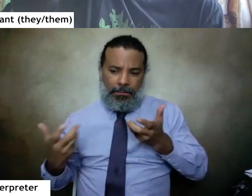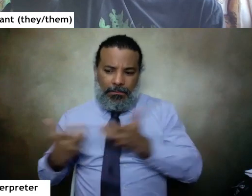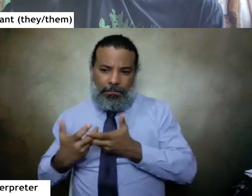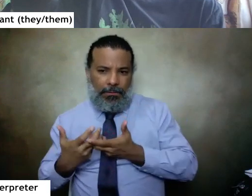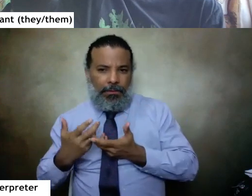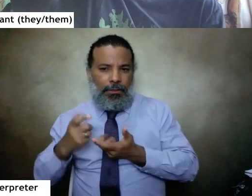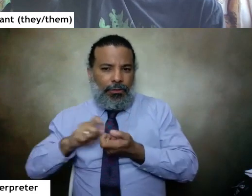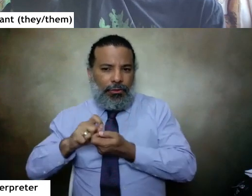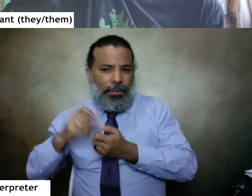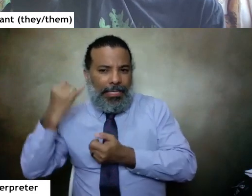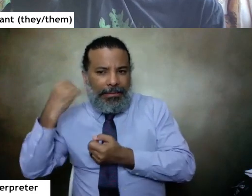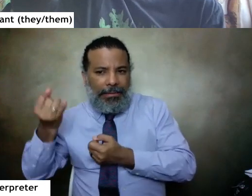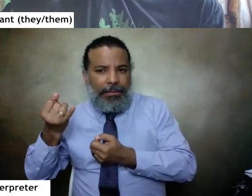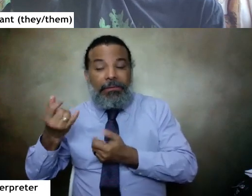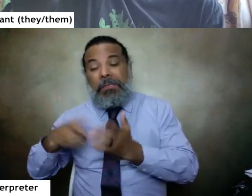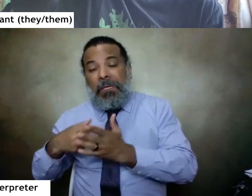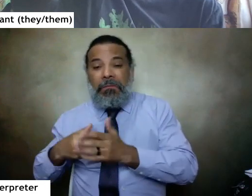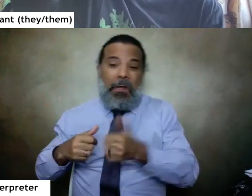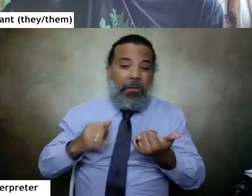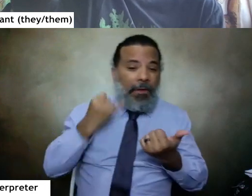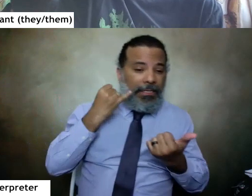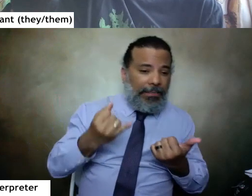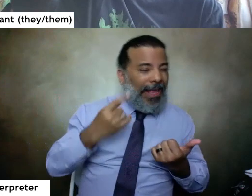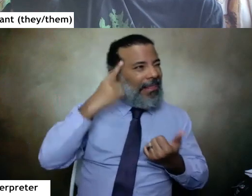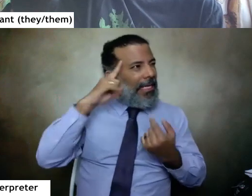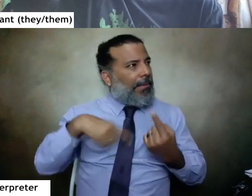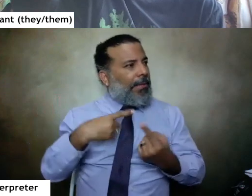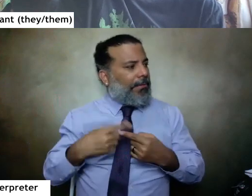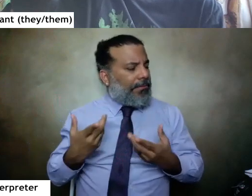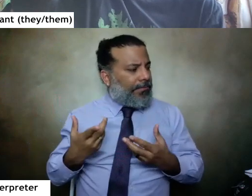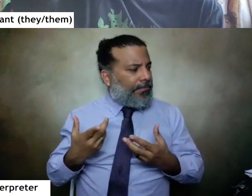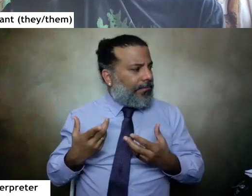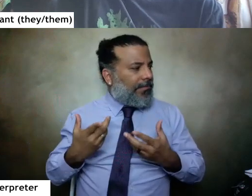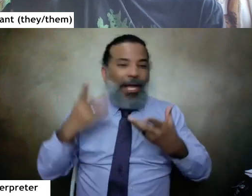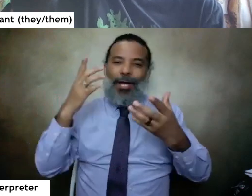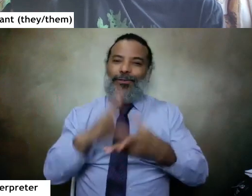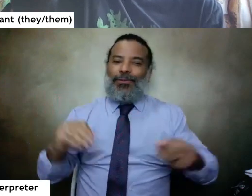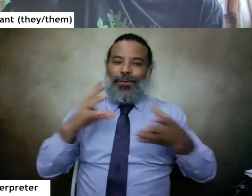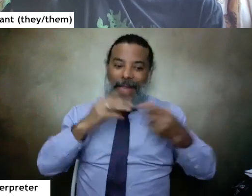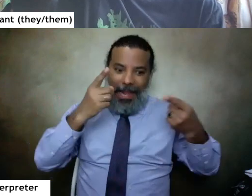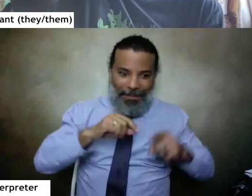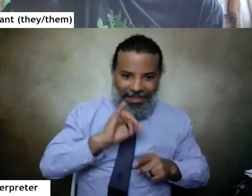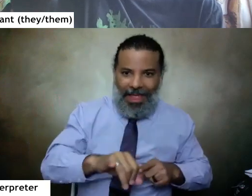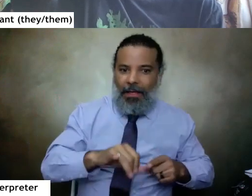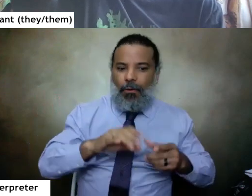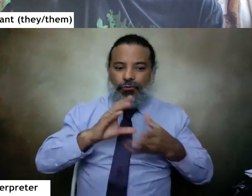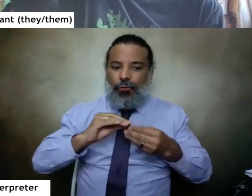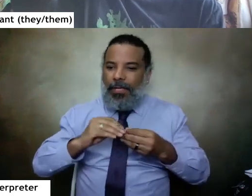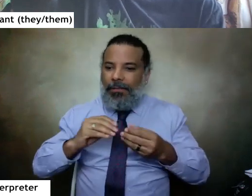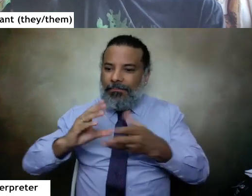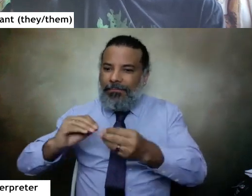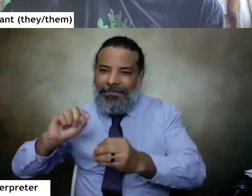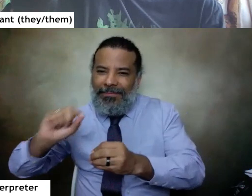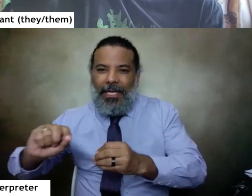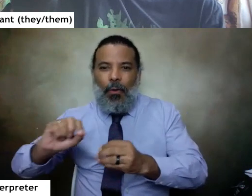more suited for other ideas i'm thinking about it in terms of a story that tells this or a story that tells that or a book that's about